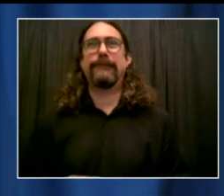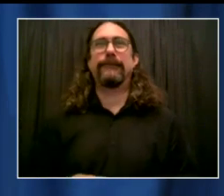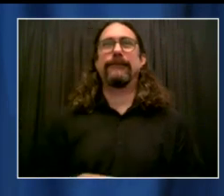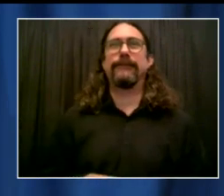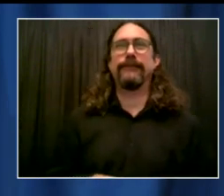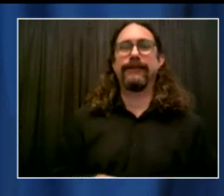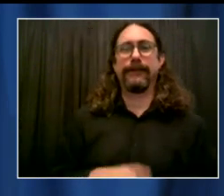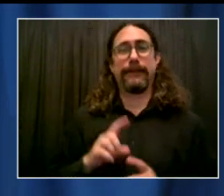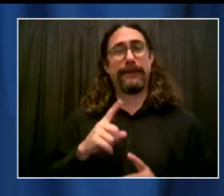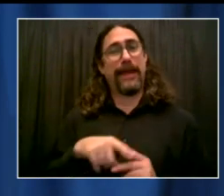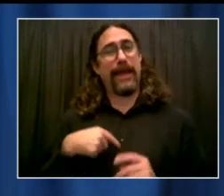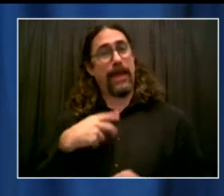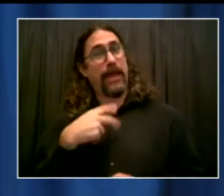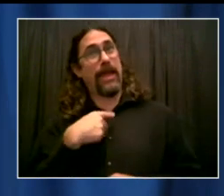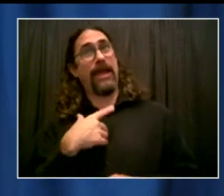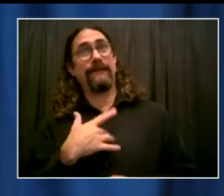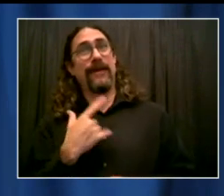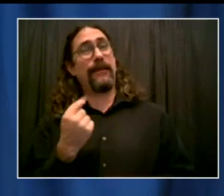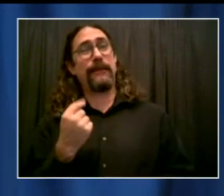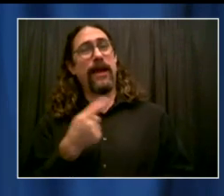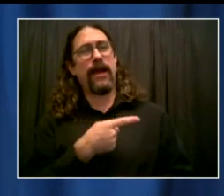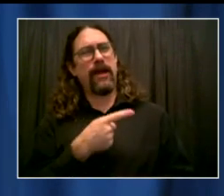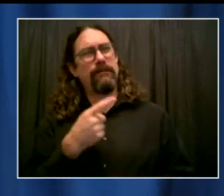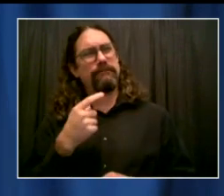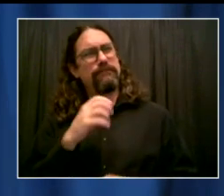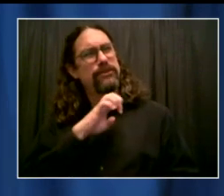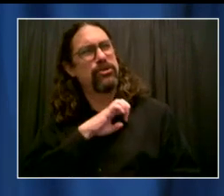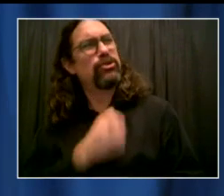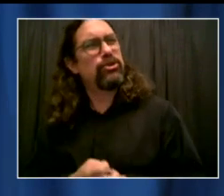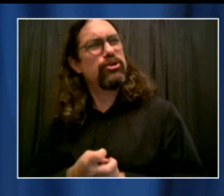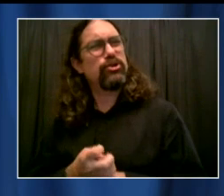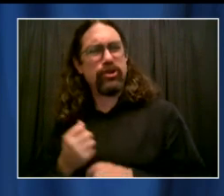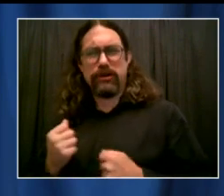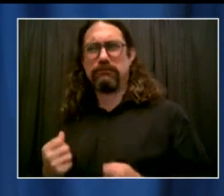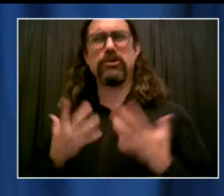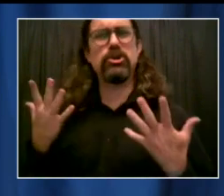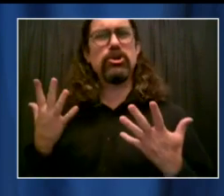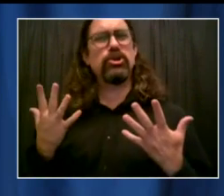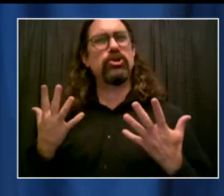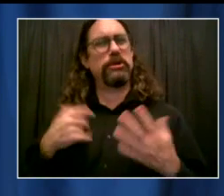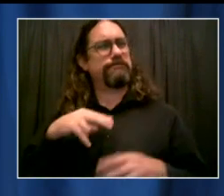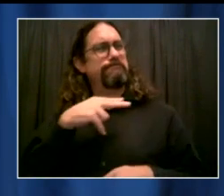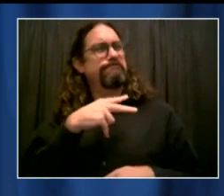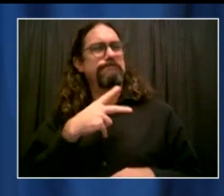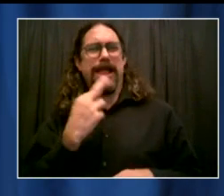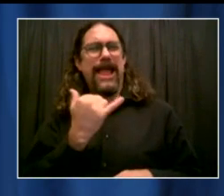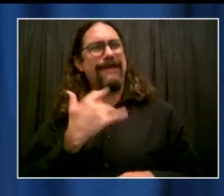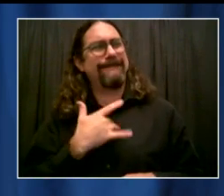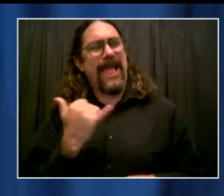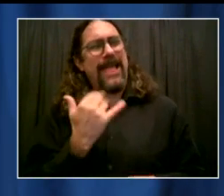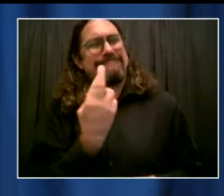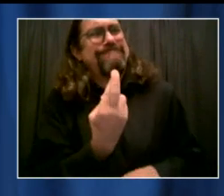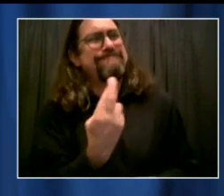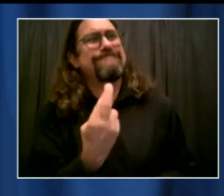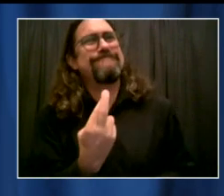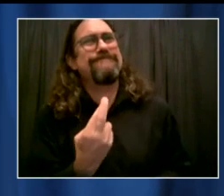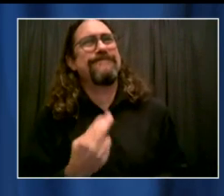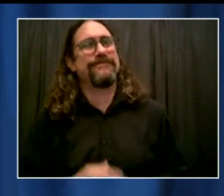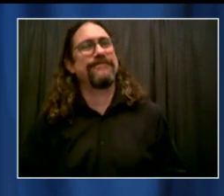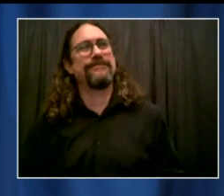amazing, and she is still devoted to Murph and his legacy. She willed this to happen,